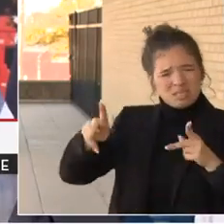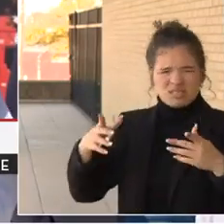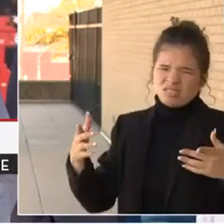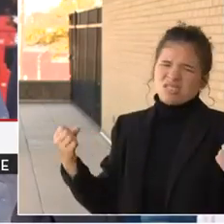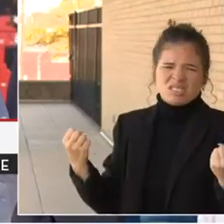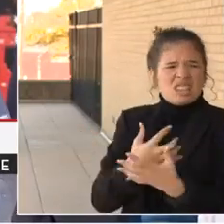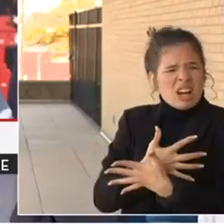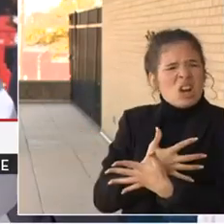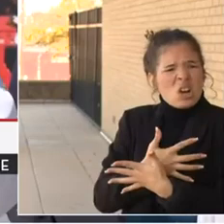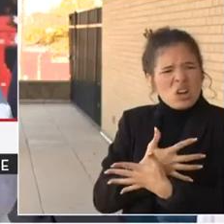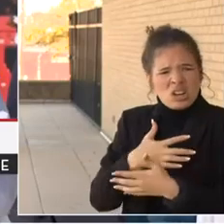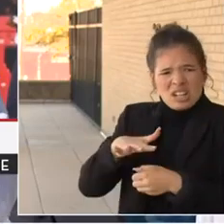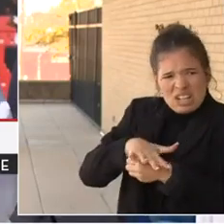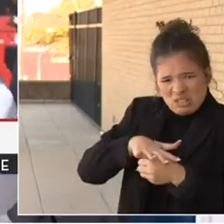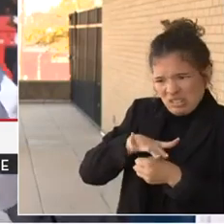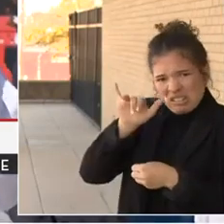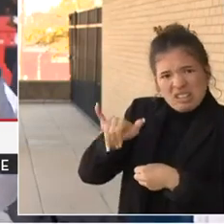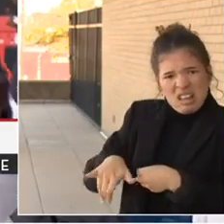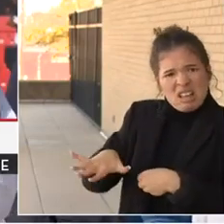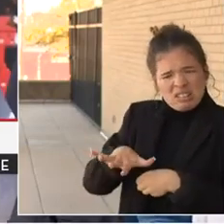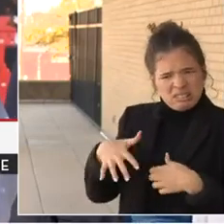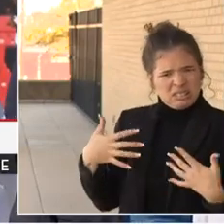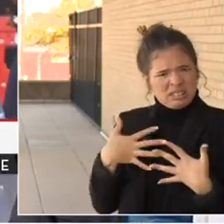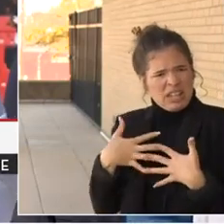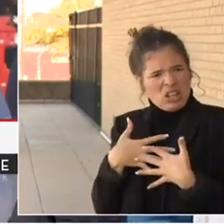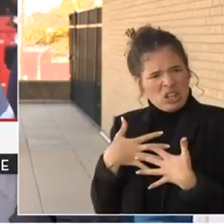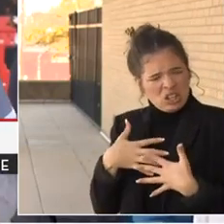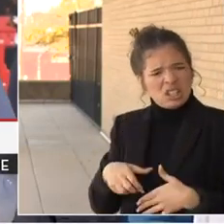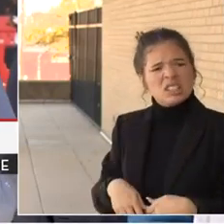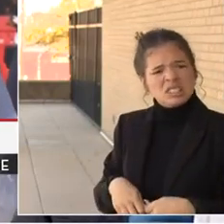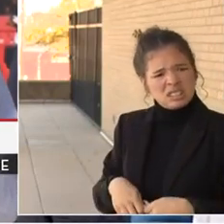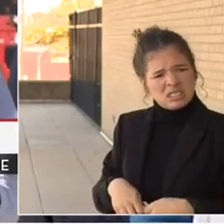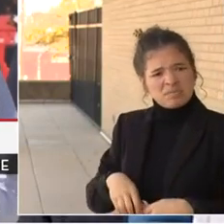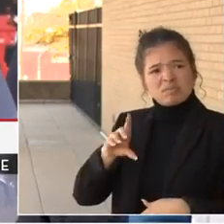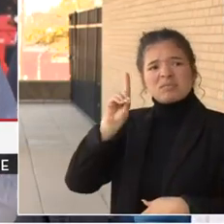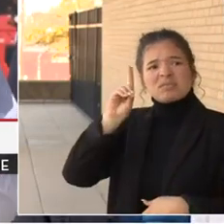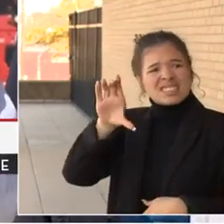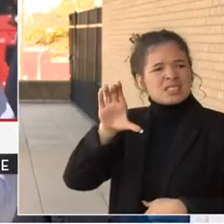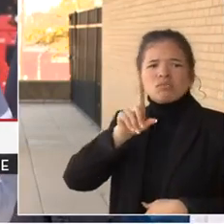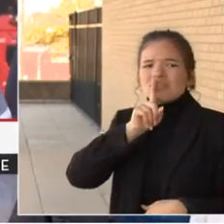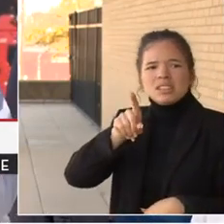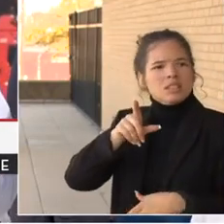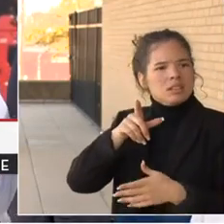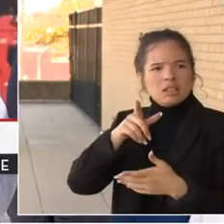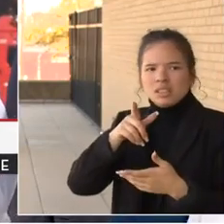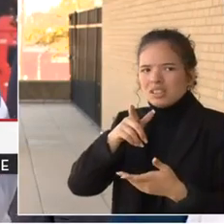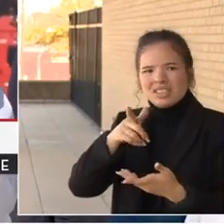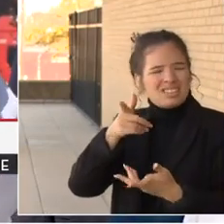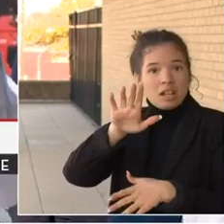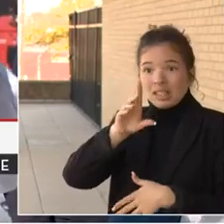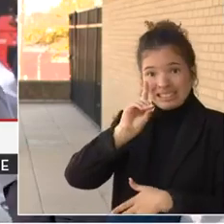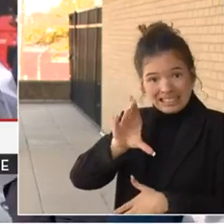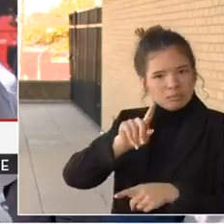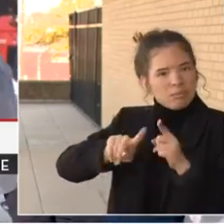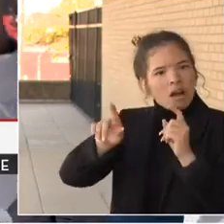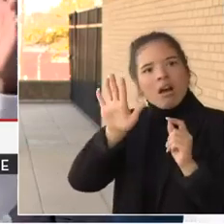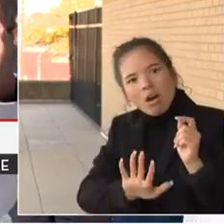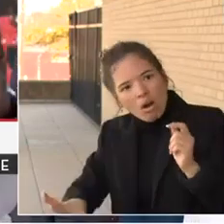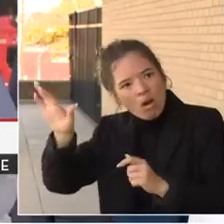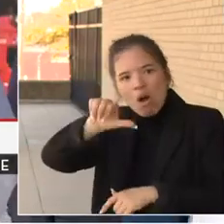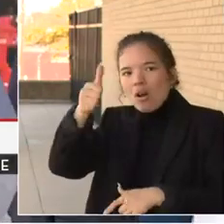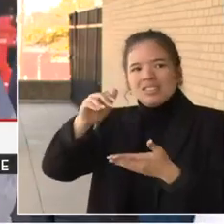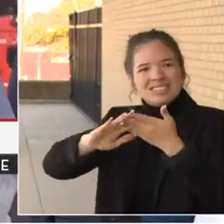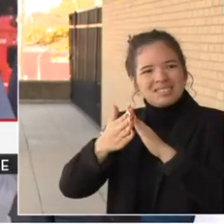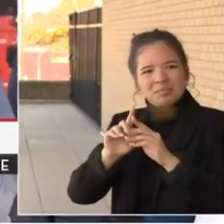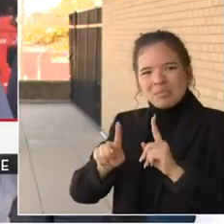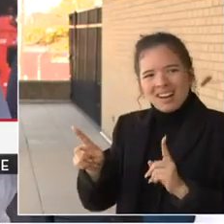around Washington, D.C. to include Washington, D.C. and every other major city. So I think it's more than a conversation about just Washington, D.C. It's really